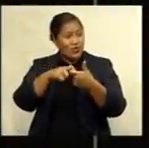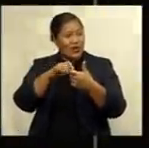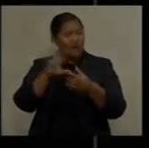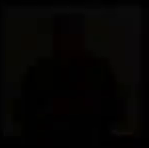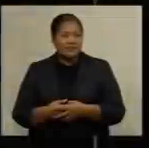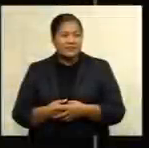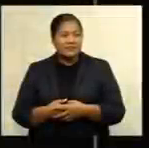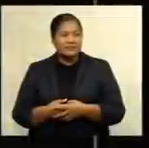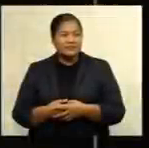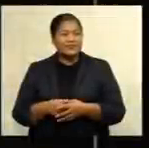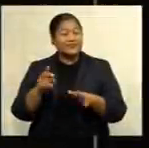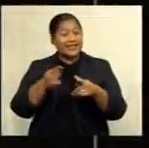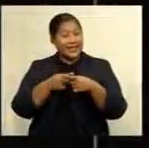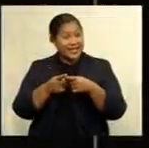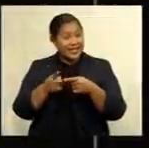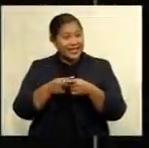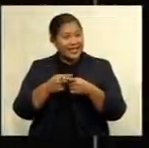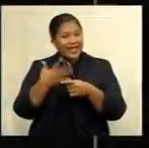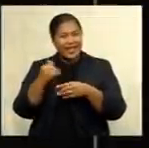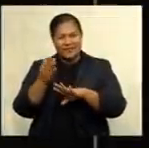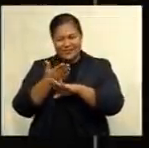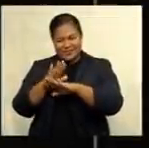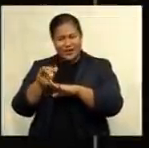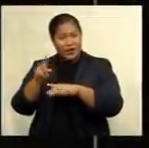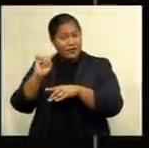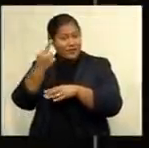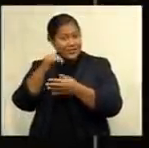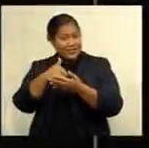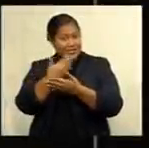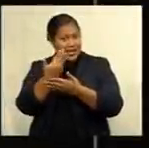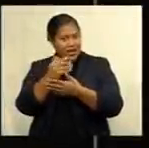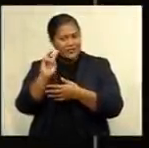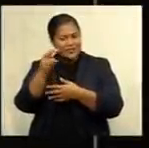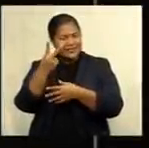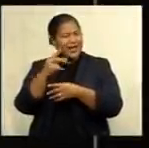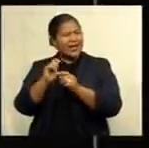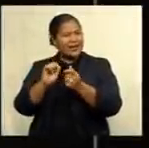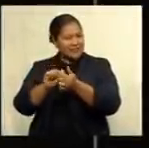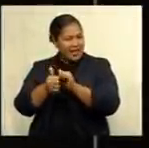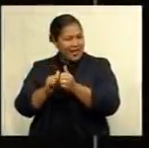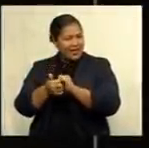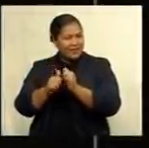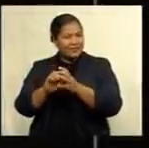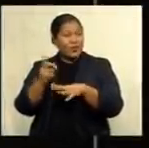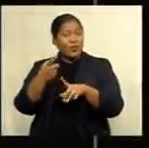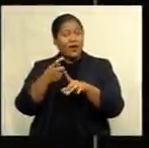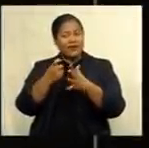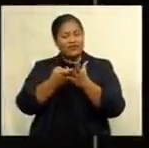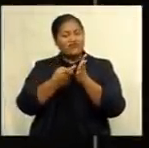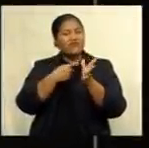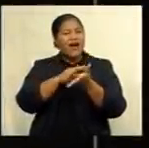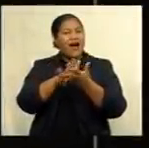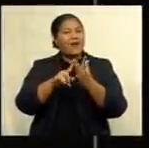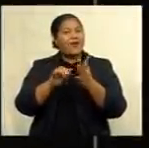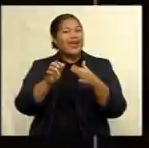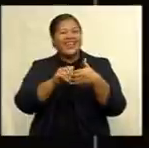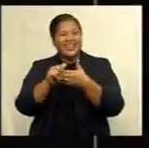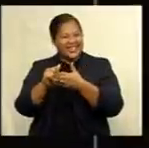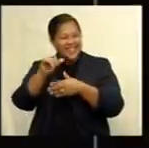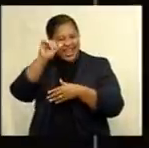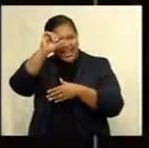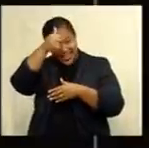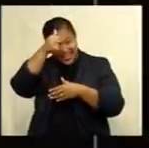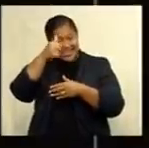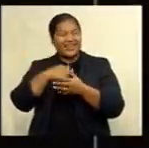Barcelona. England suffered a demoralizing first day of the second test as a KL Rahul century led India towards a huge